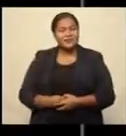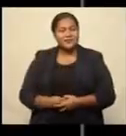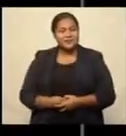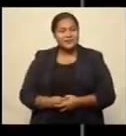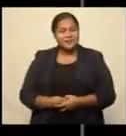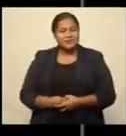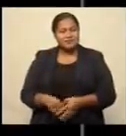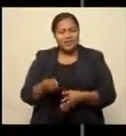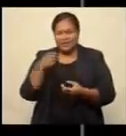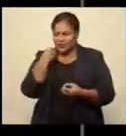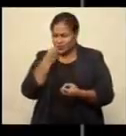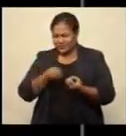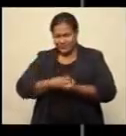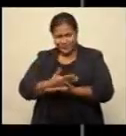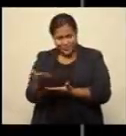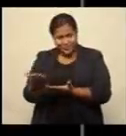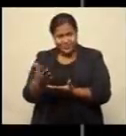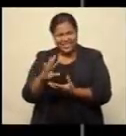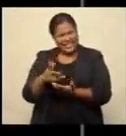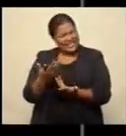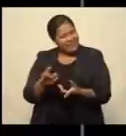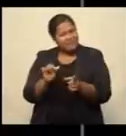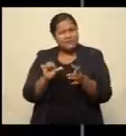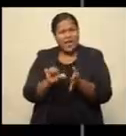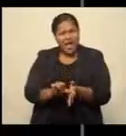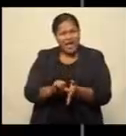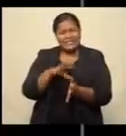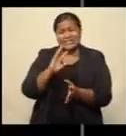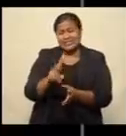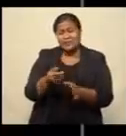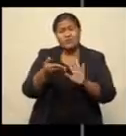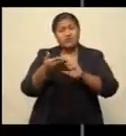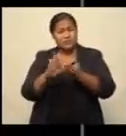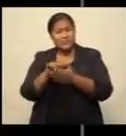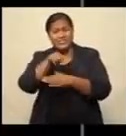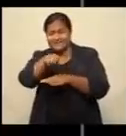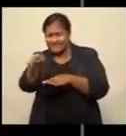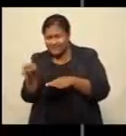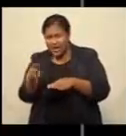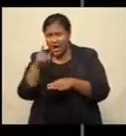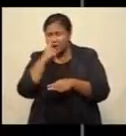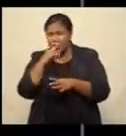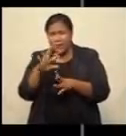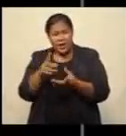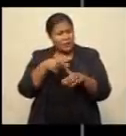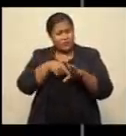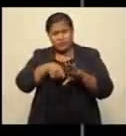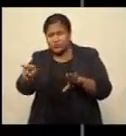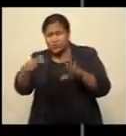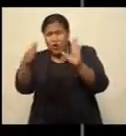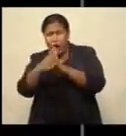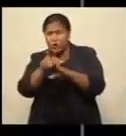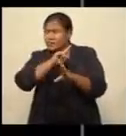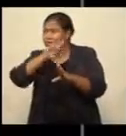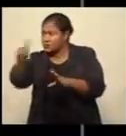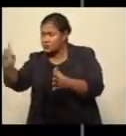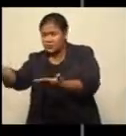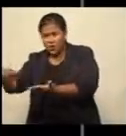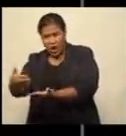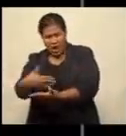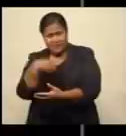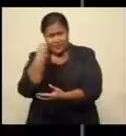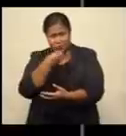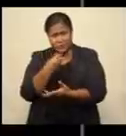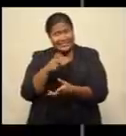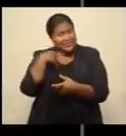Russian distribution has proven difficult in some communities as people have strayed out of their homes to collect food packs. In